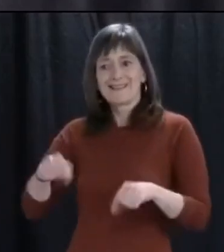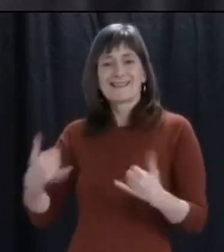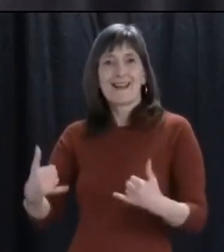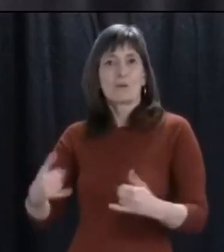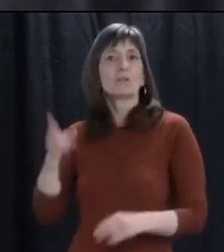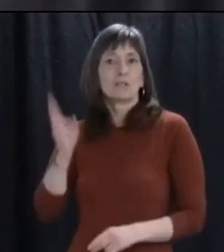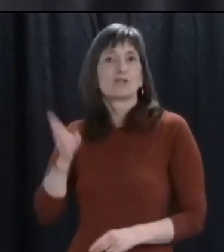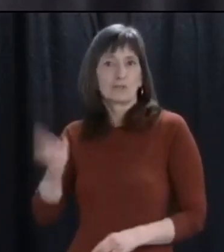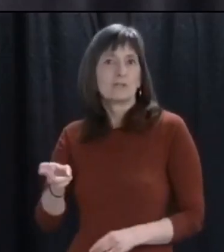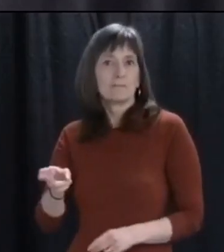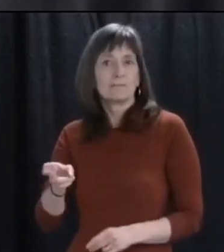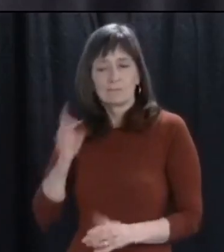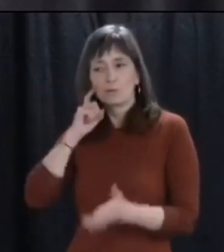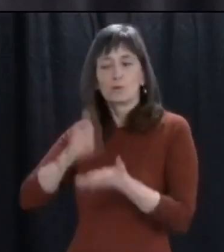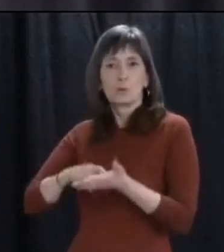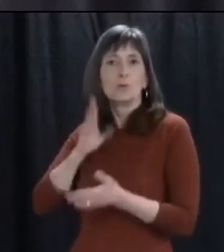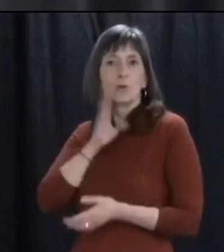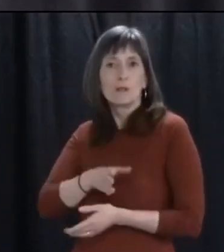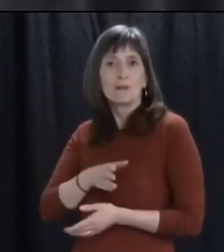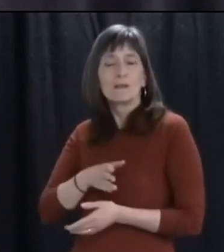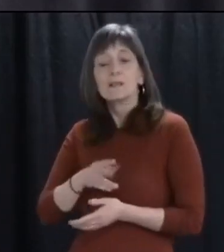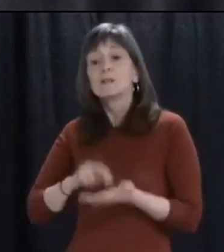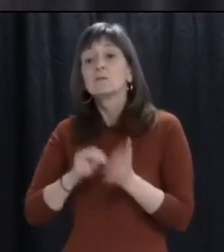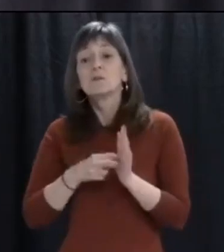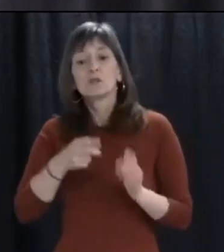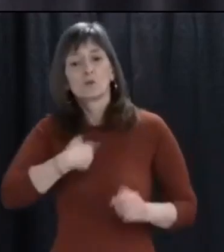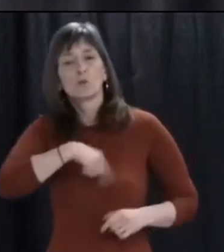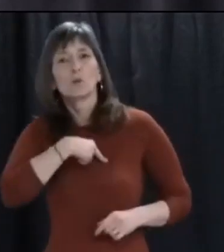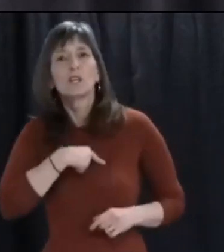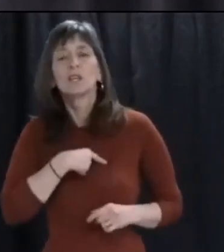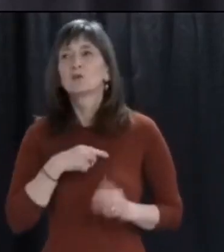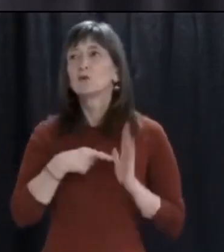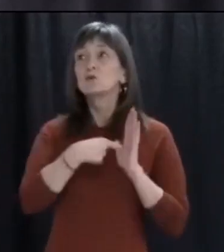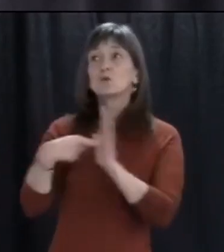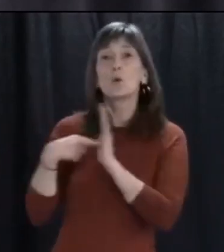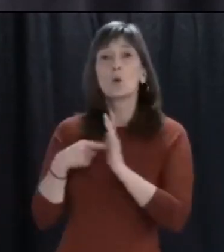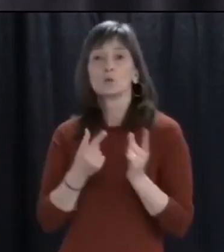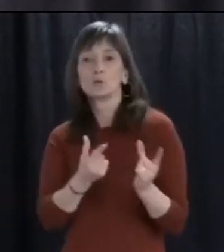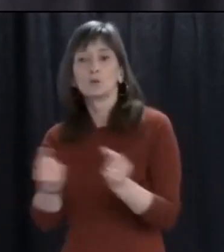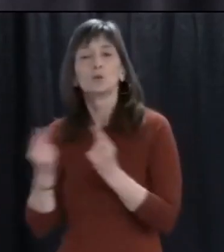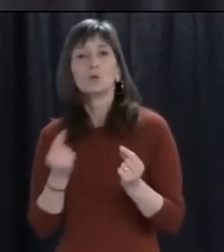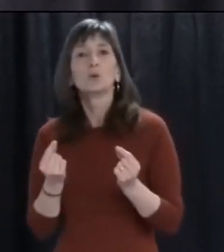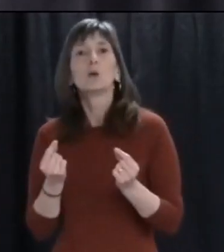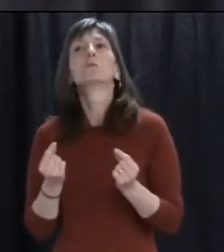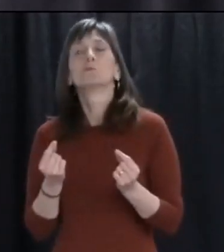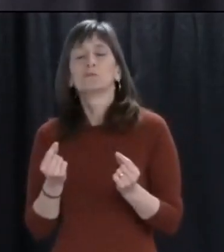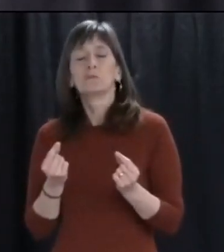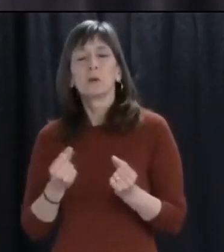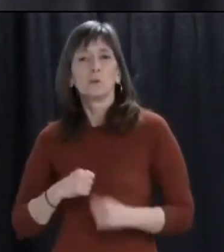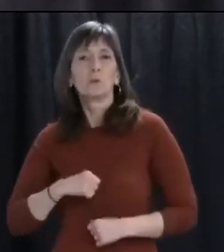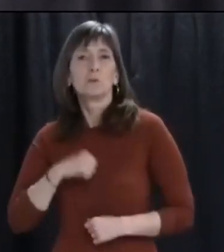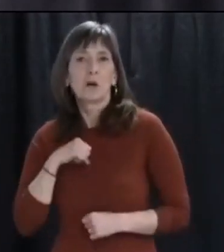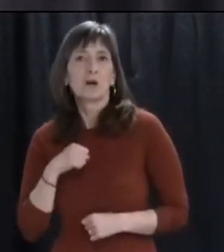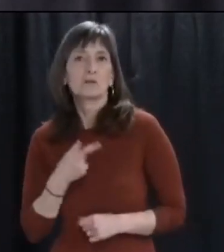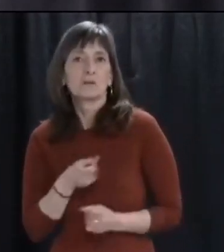those who need it the most. As leader of this province, I am beyond proud.